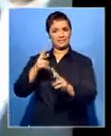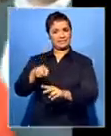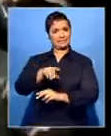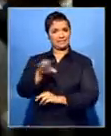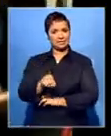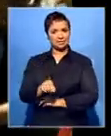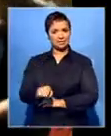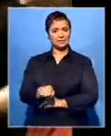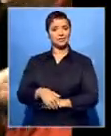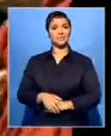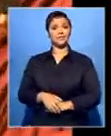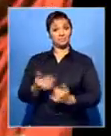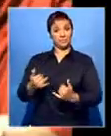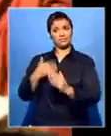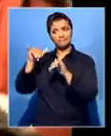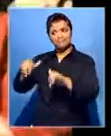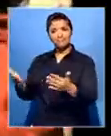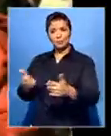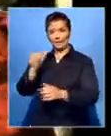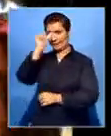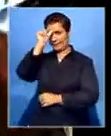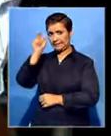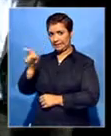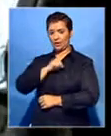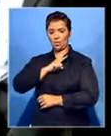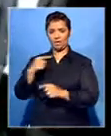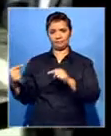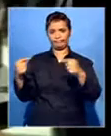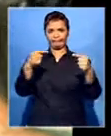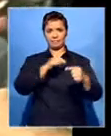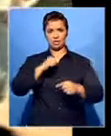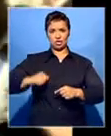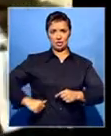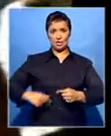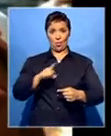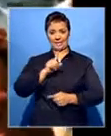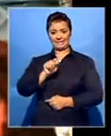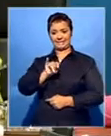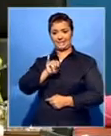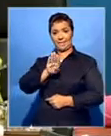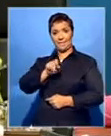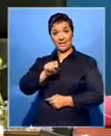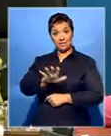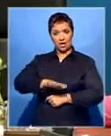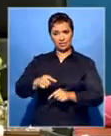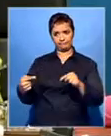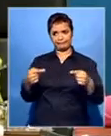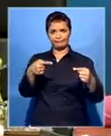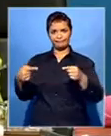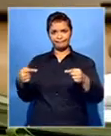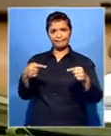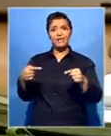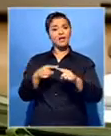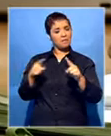who lives in exile in India, is at loggerheads with China over Tibet. China, a close ally of South Africa, has repeatedly